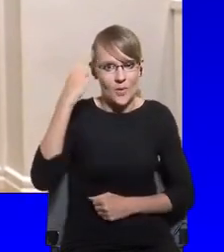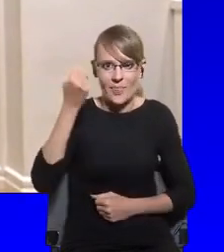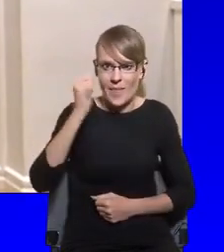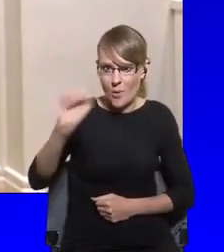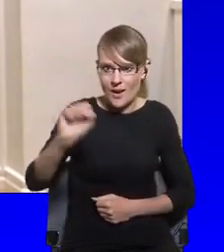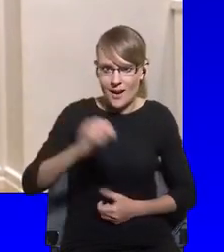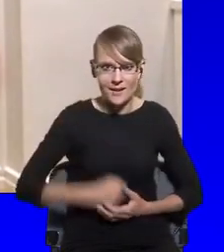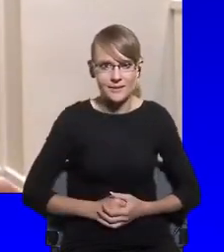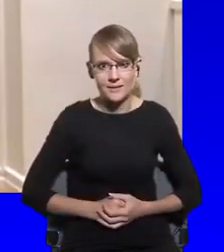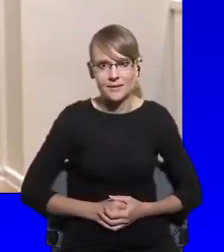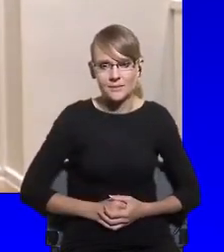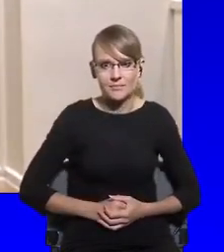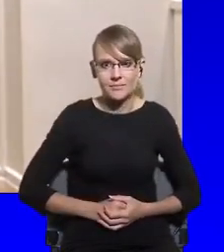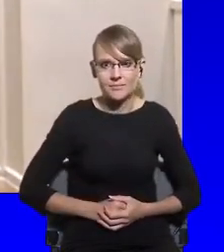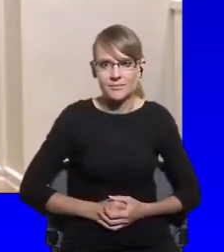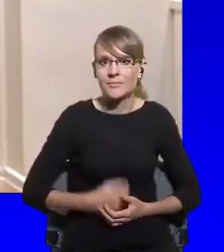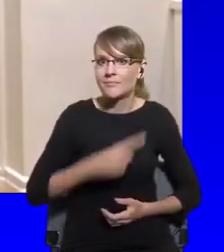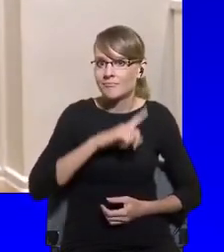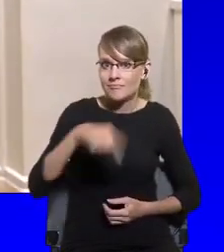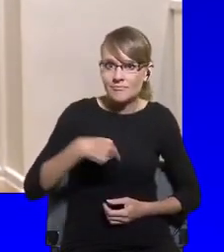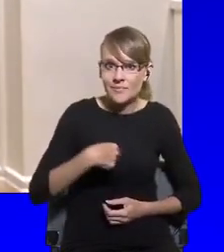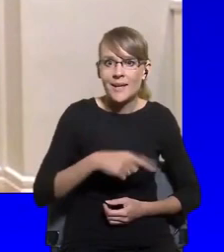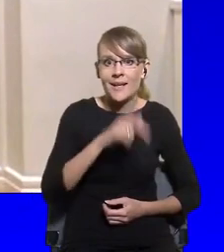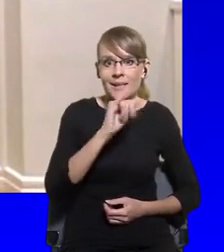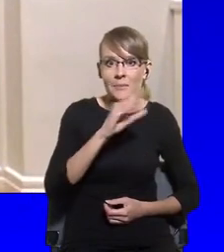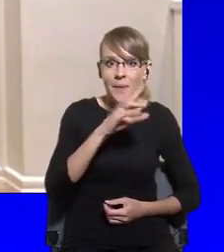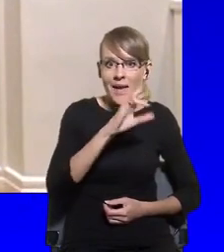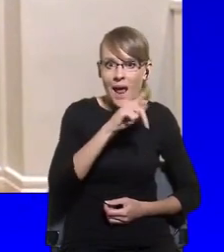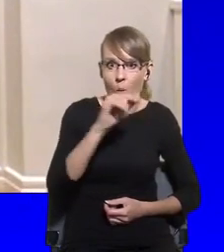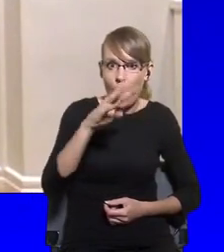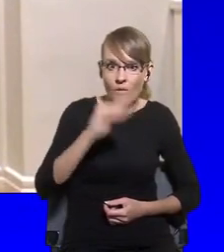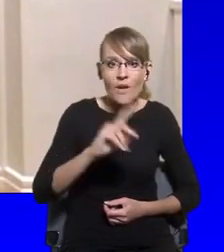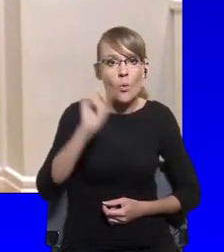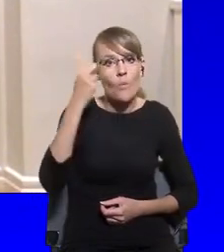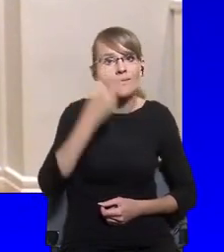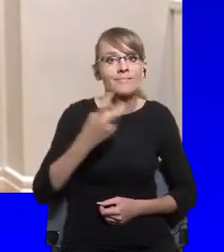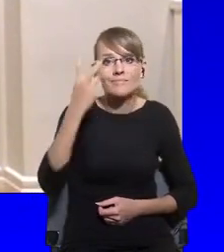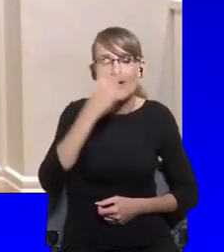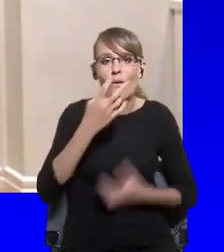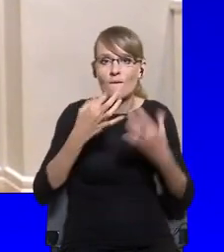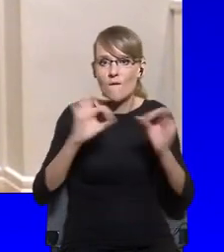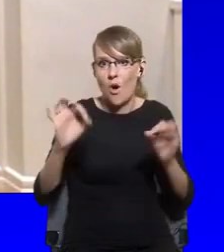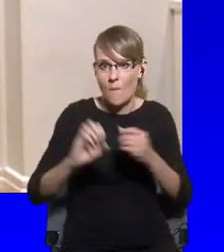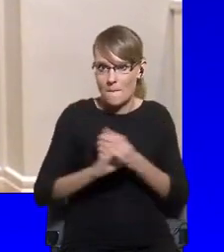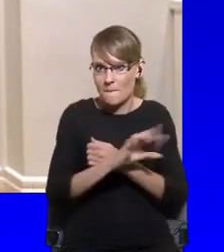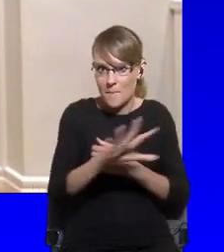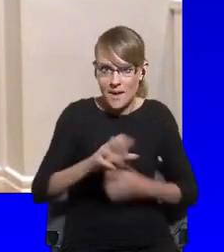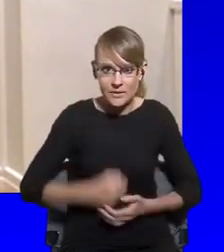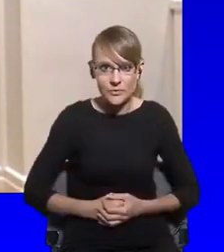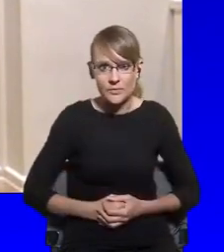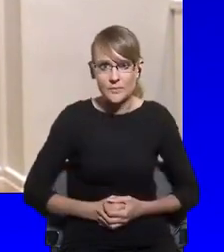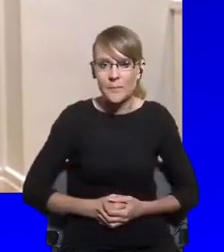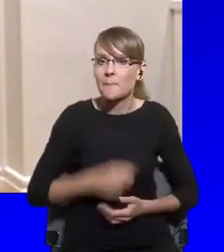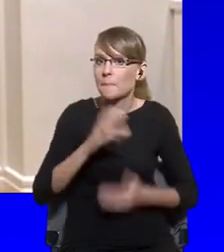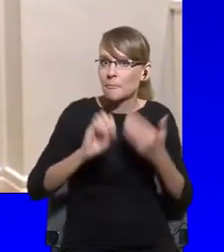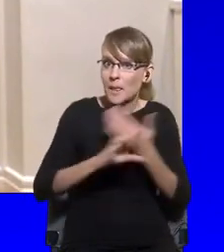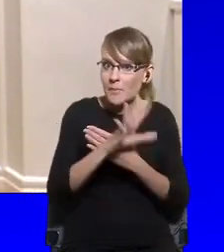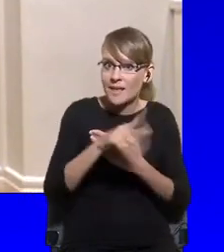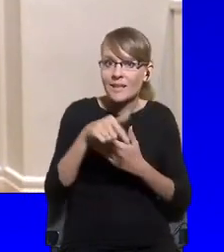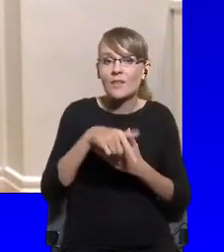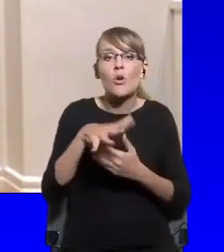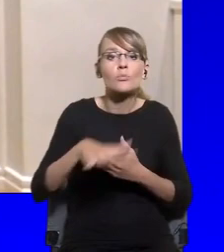concerned with media freedom, allowing space for journalists to